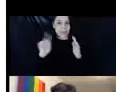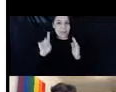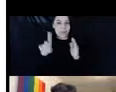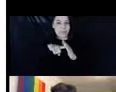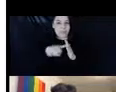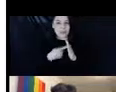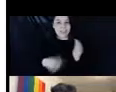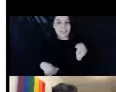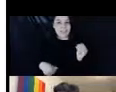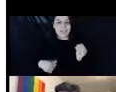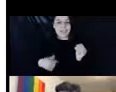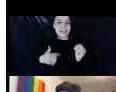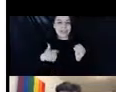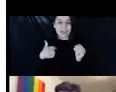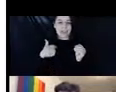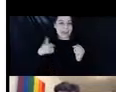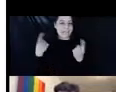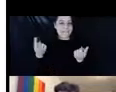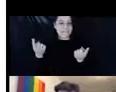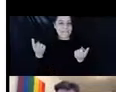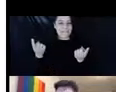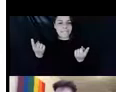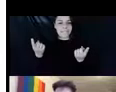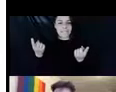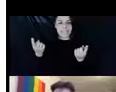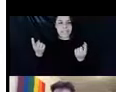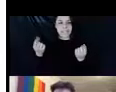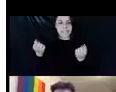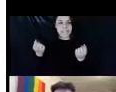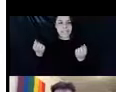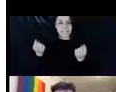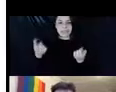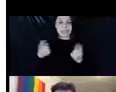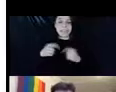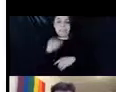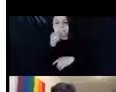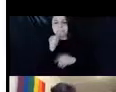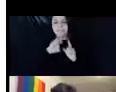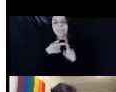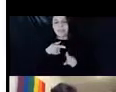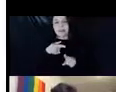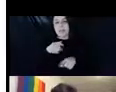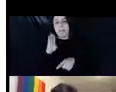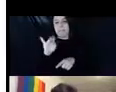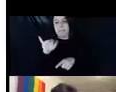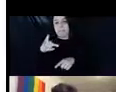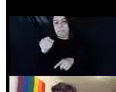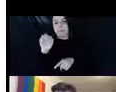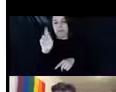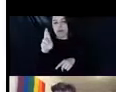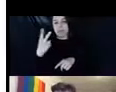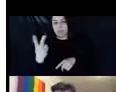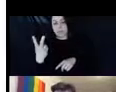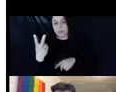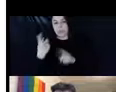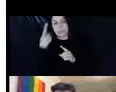Uh, I've, uh, I, I've been suffering from a bipolar two disorder for many, many, many,